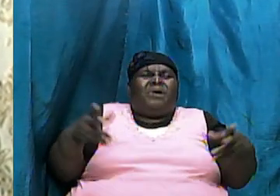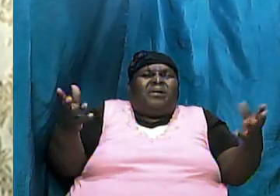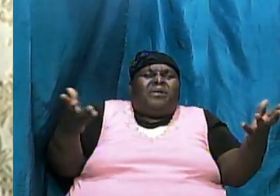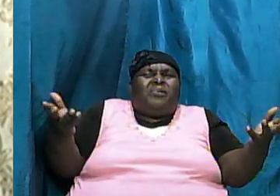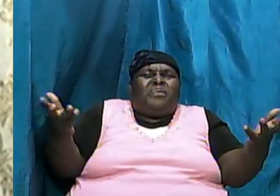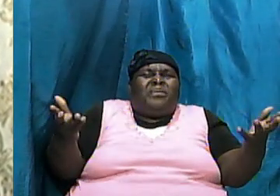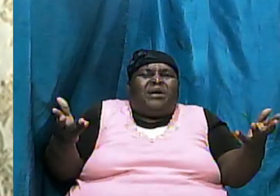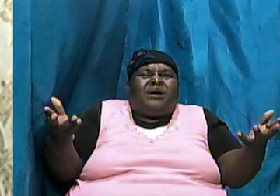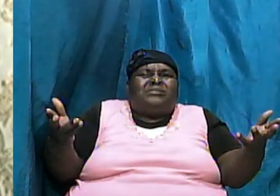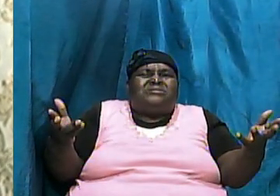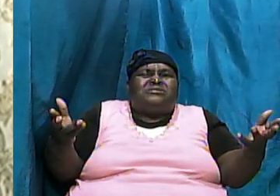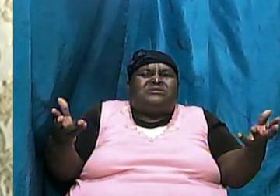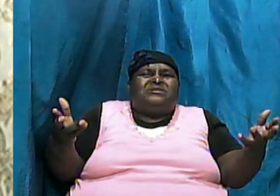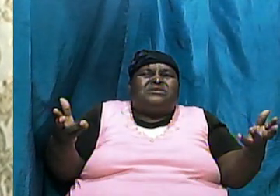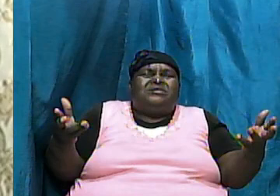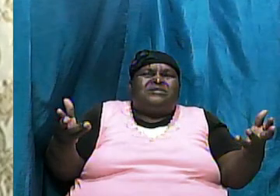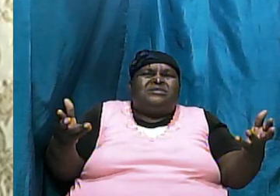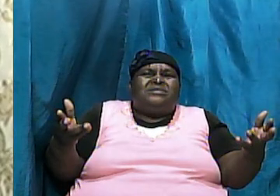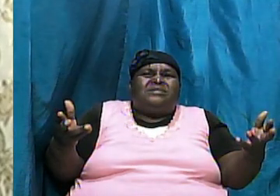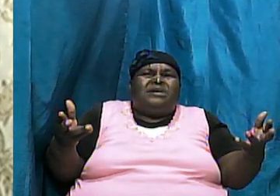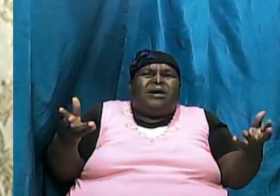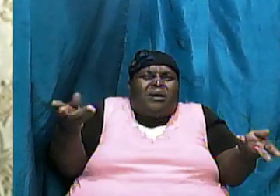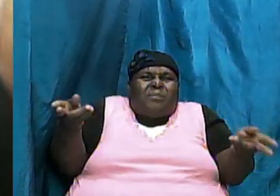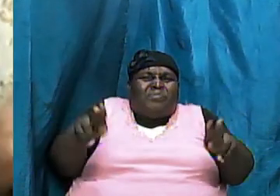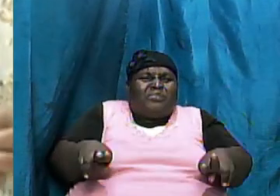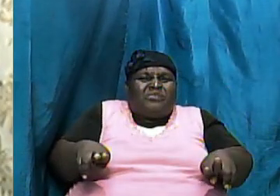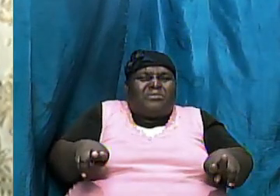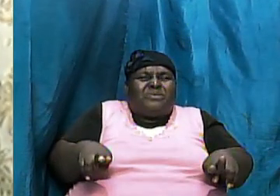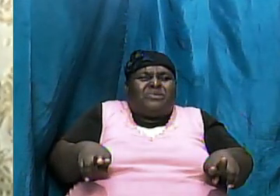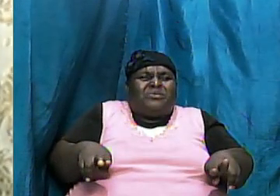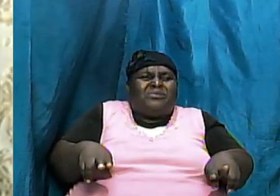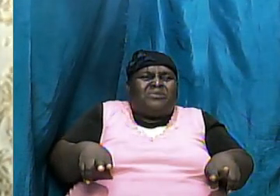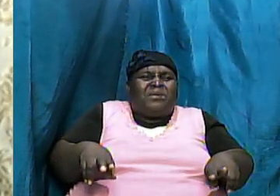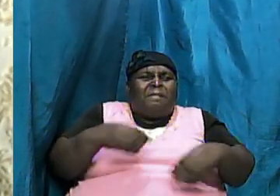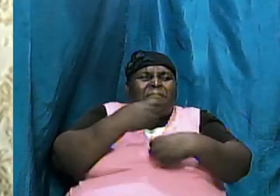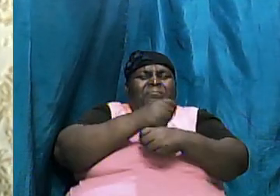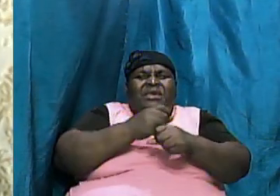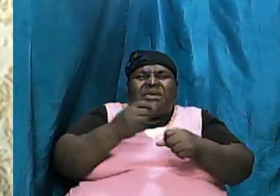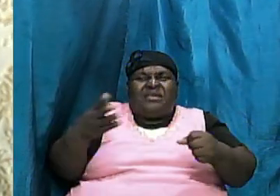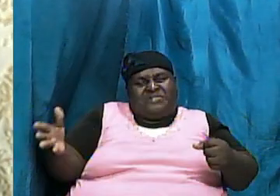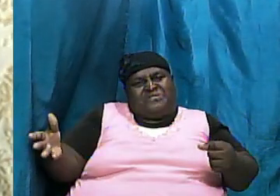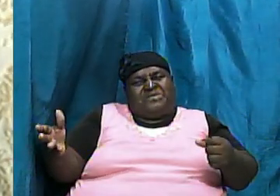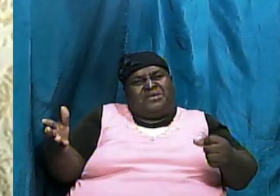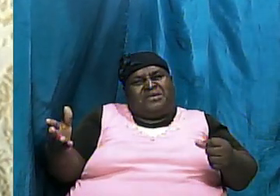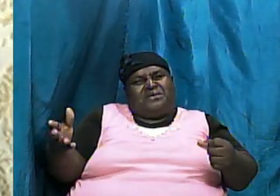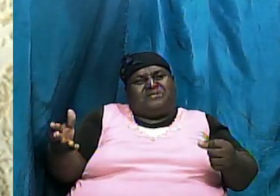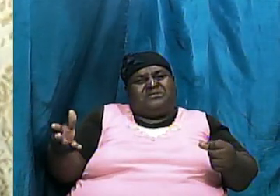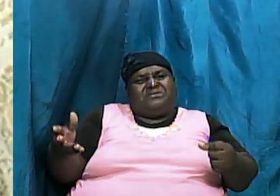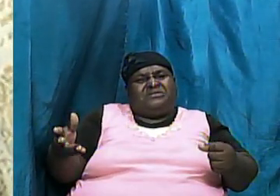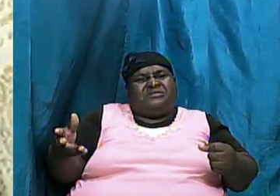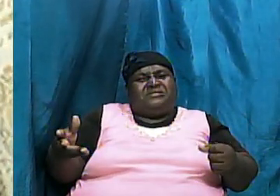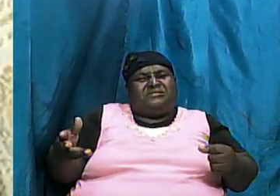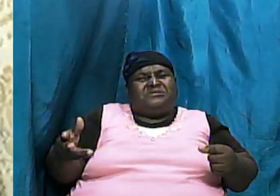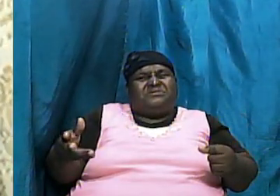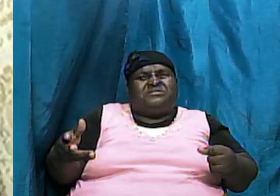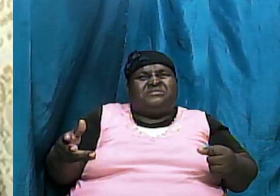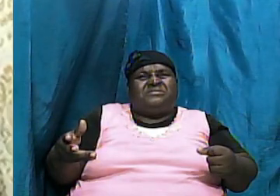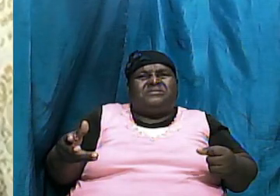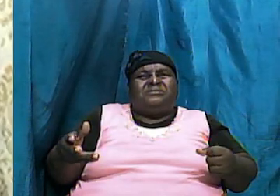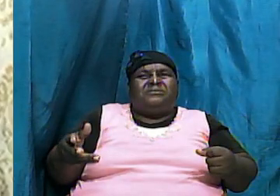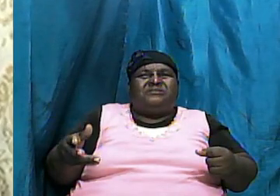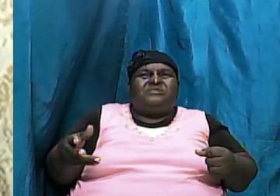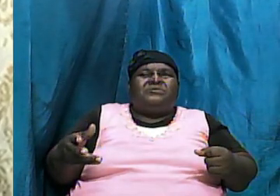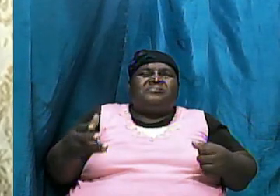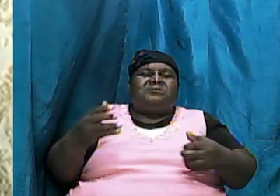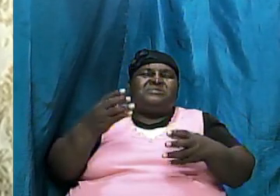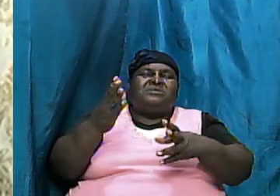things as we know it now to be haywire and out of whack and so it is important that we get a feel